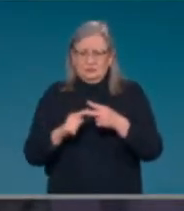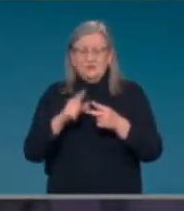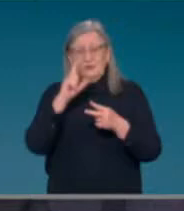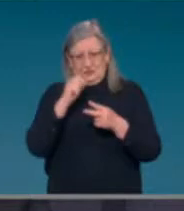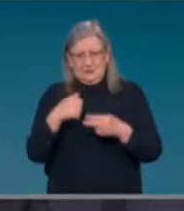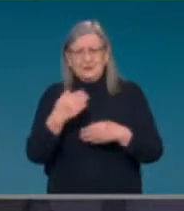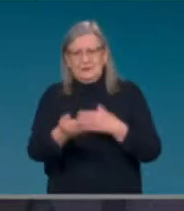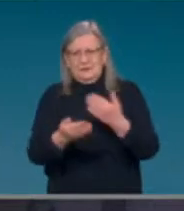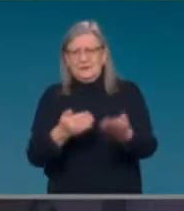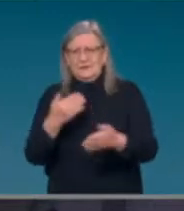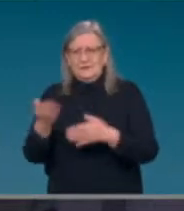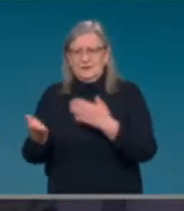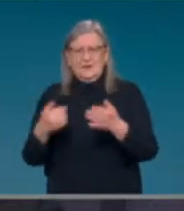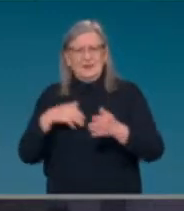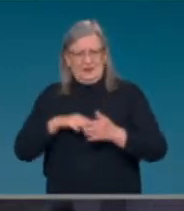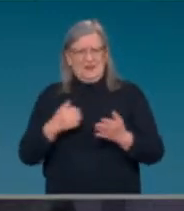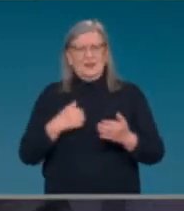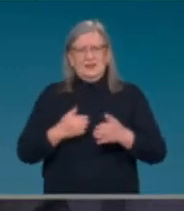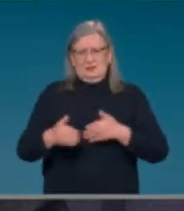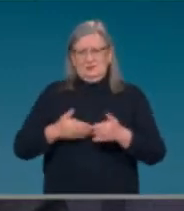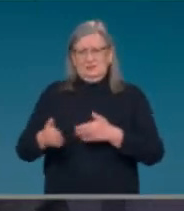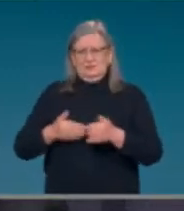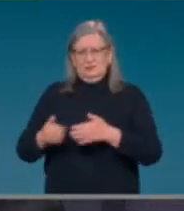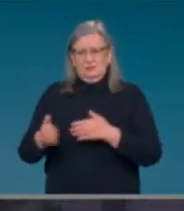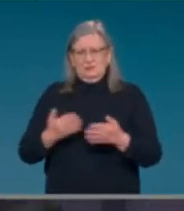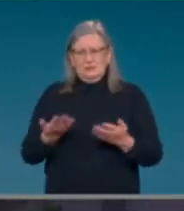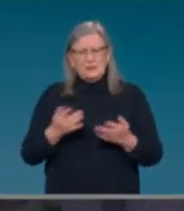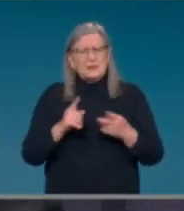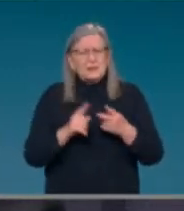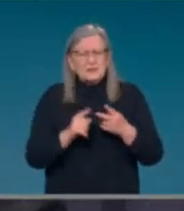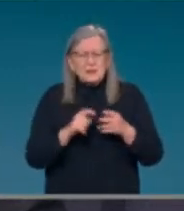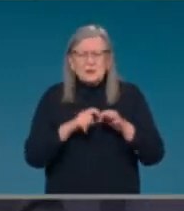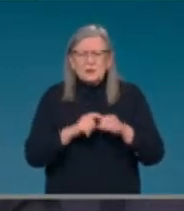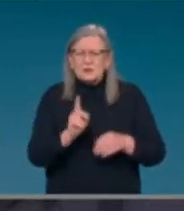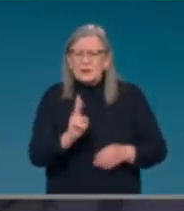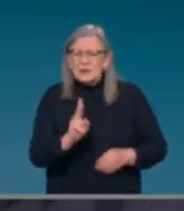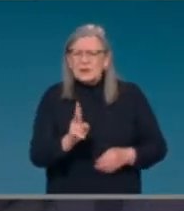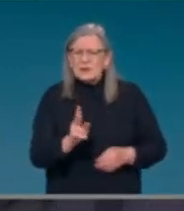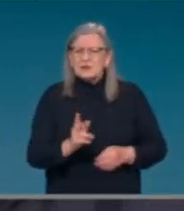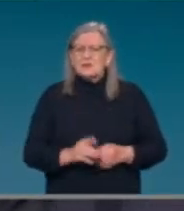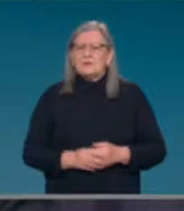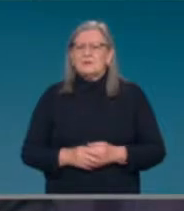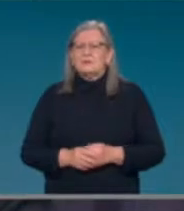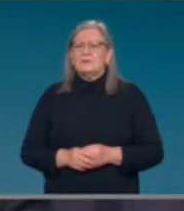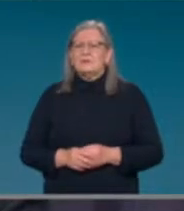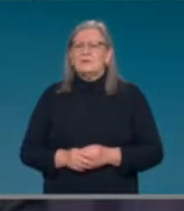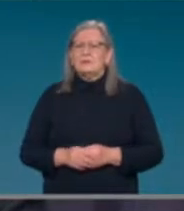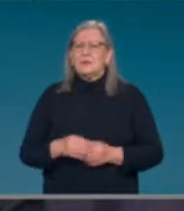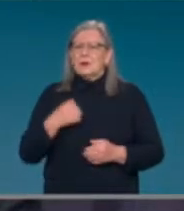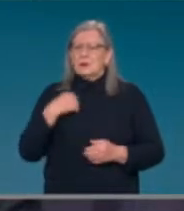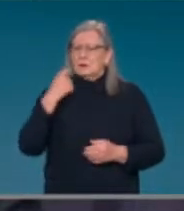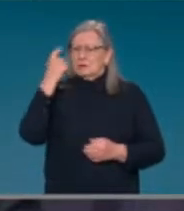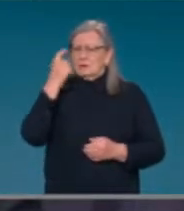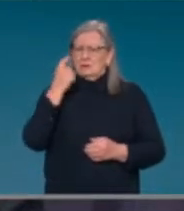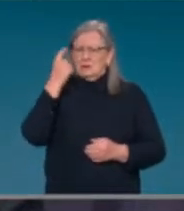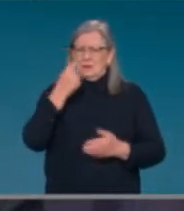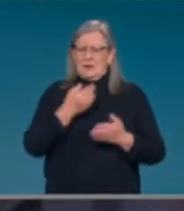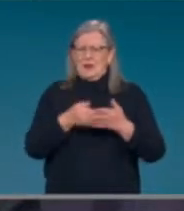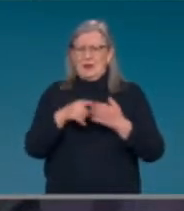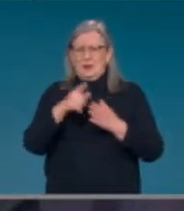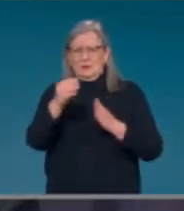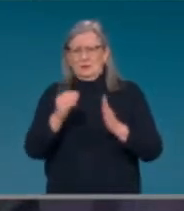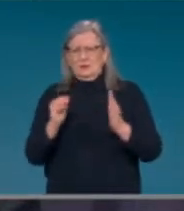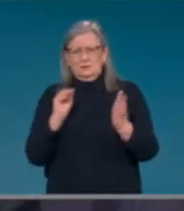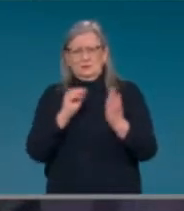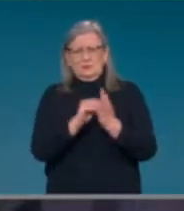of those. Second question. Apologies. It was on how will our booster dose be recorded? Will it be part of our vaccination